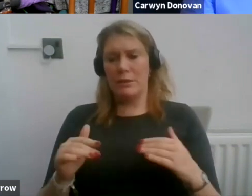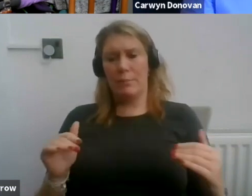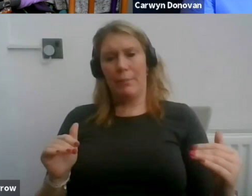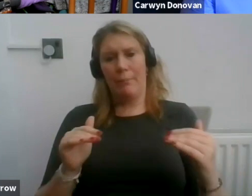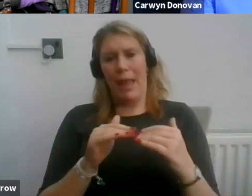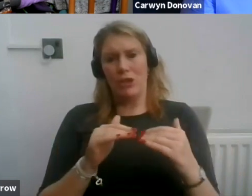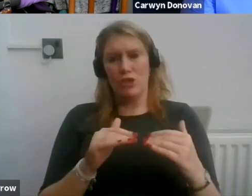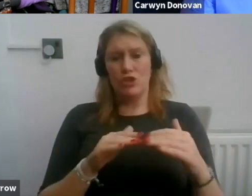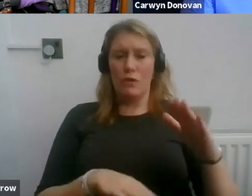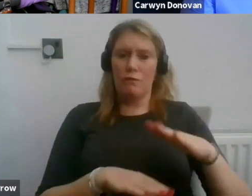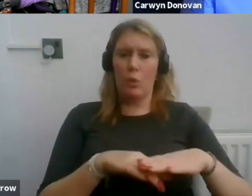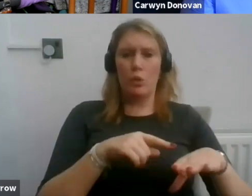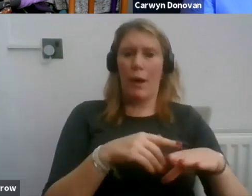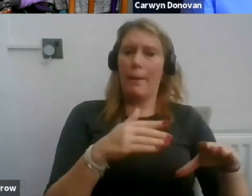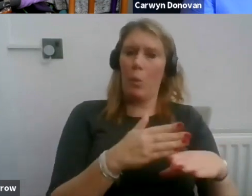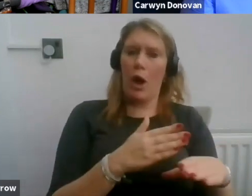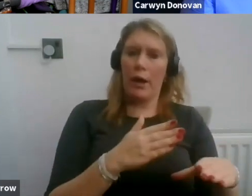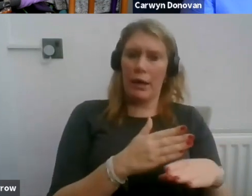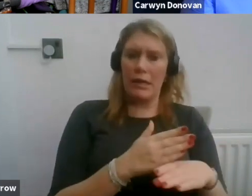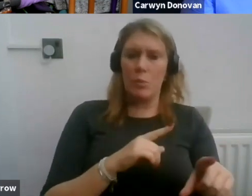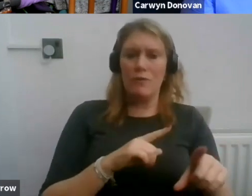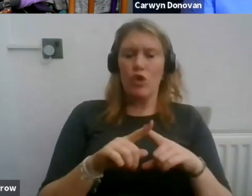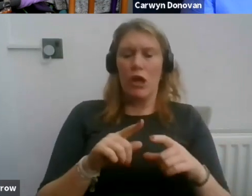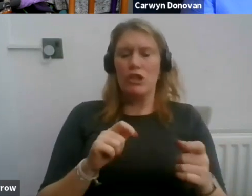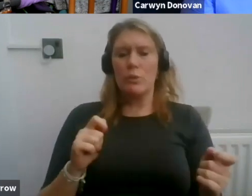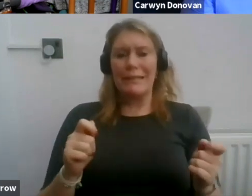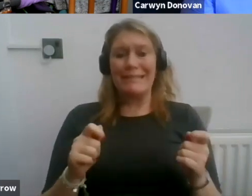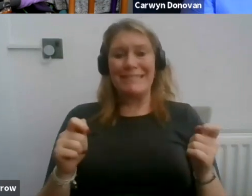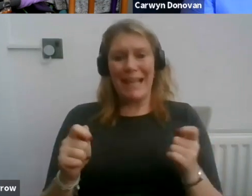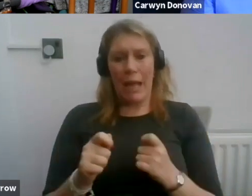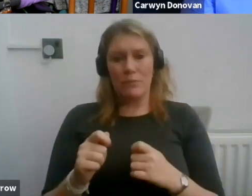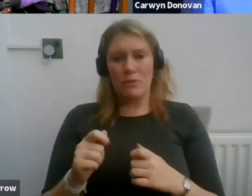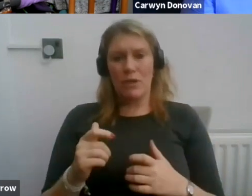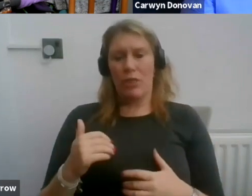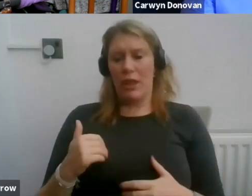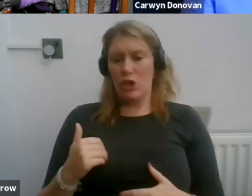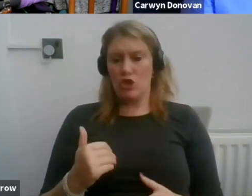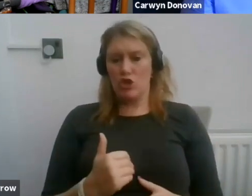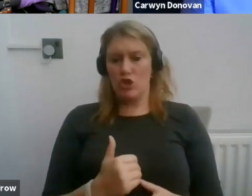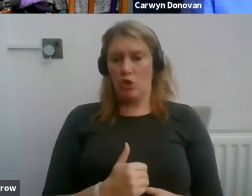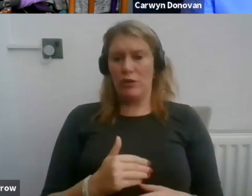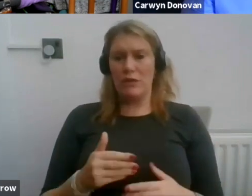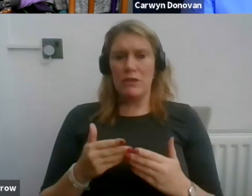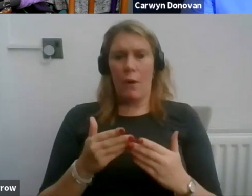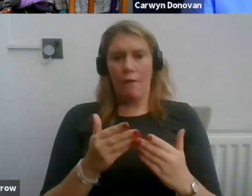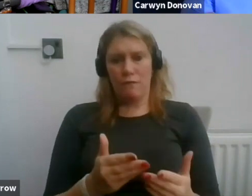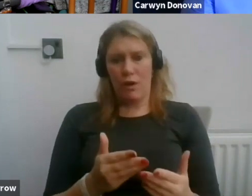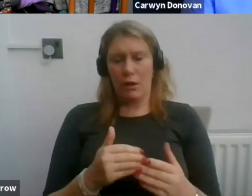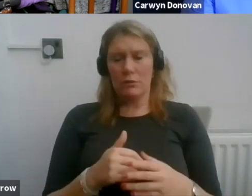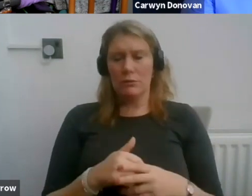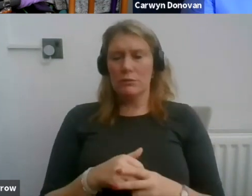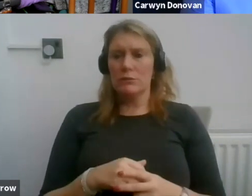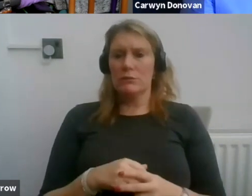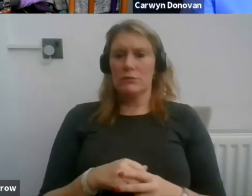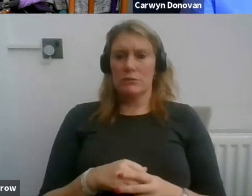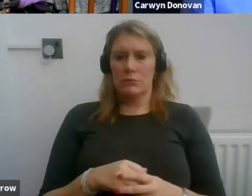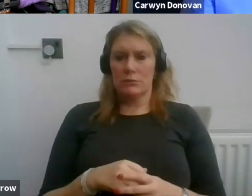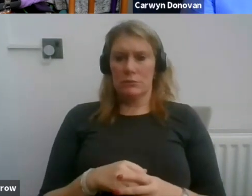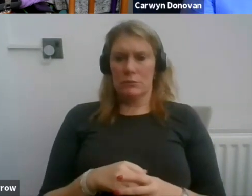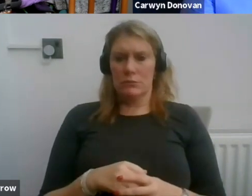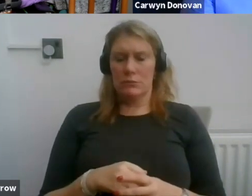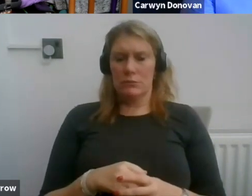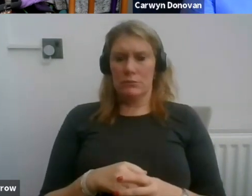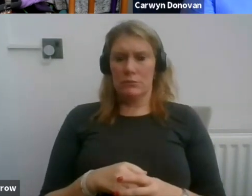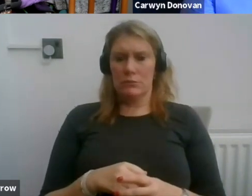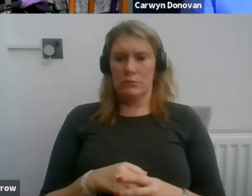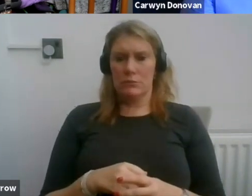is to adapt the public liability insurance offer which Hensilla roll out. And what